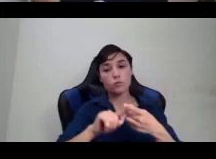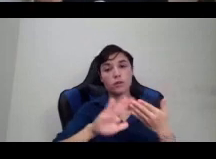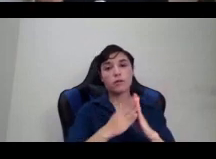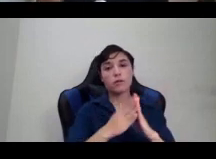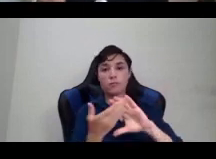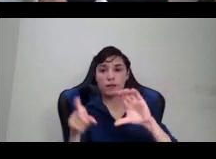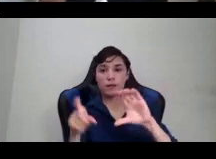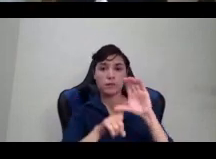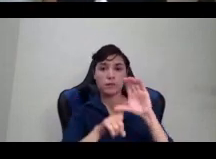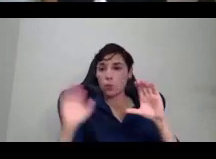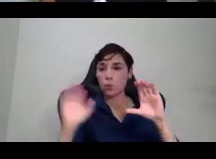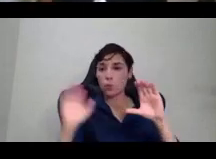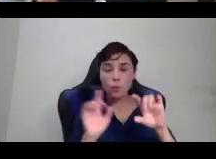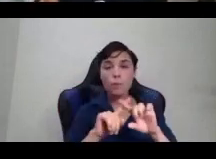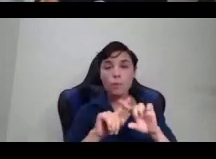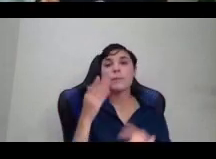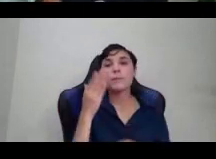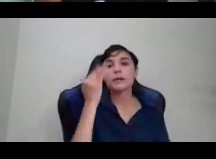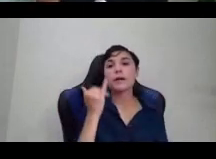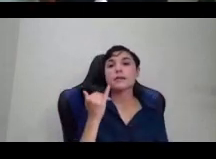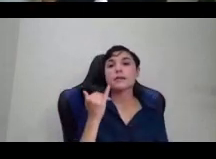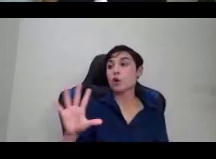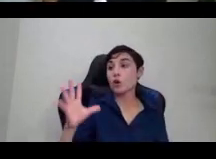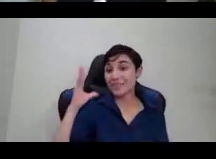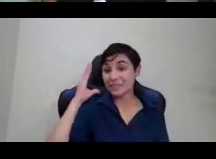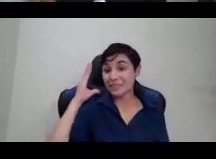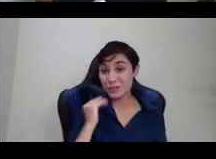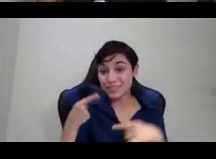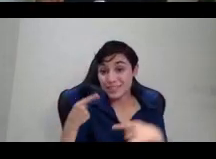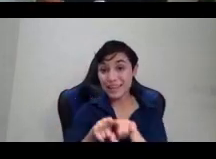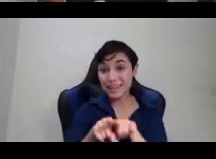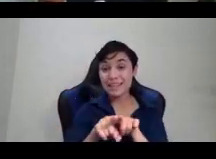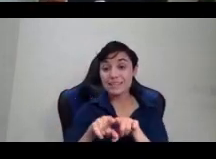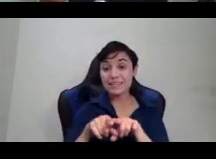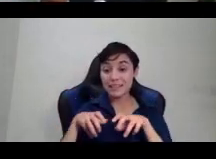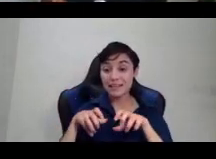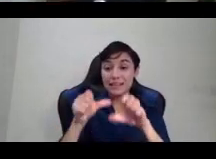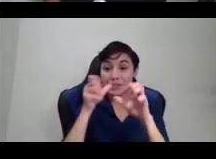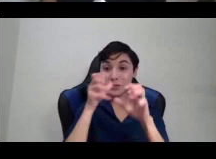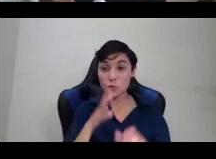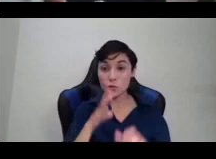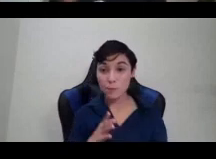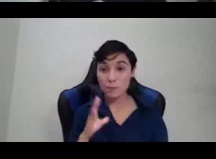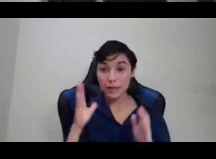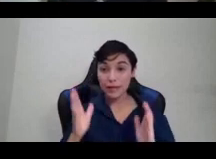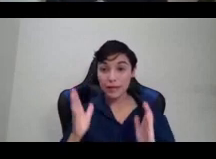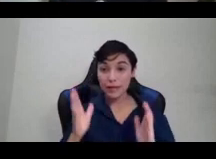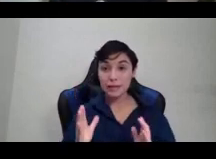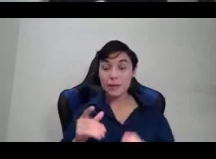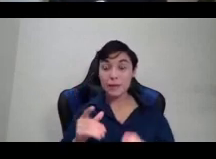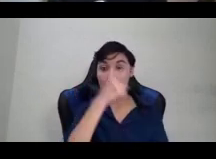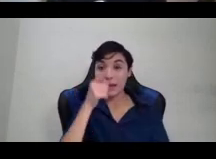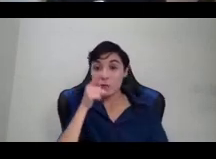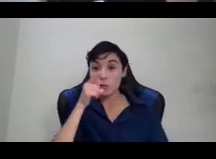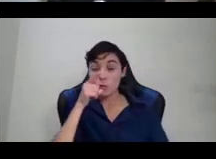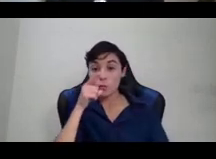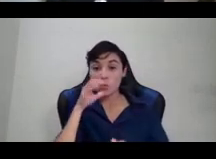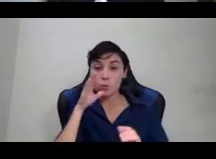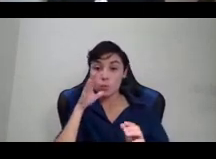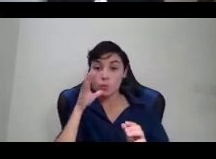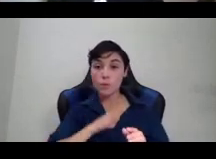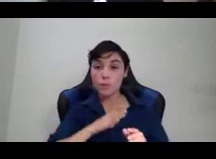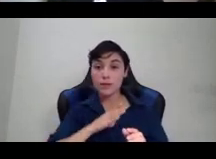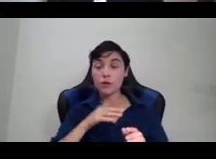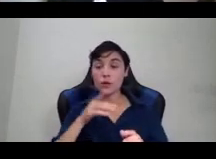colonized woman, a black woman, a black working woman in society that actually radicalized her